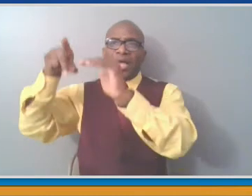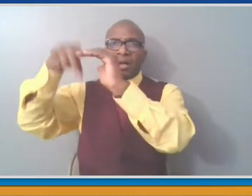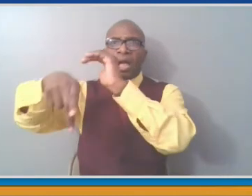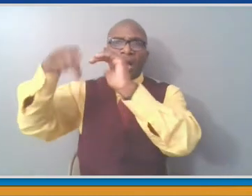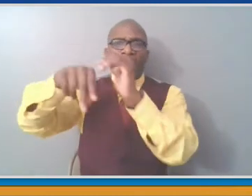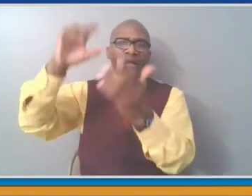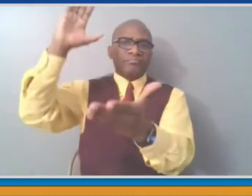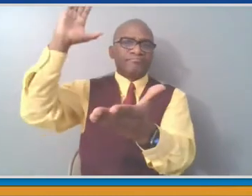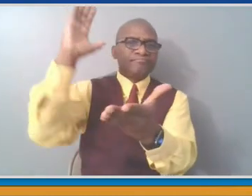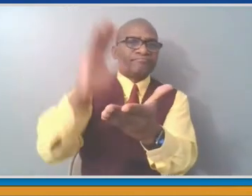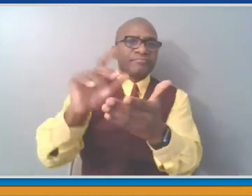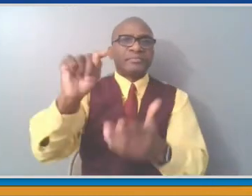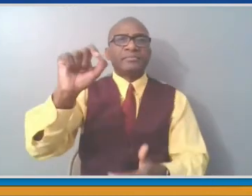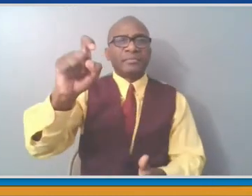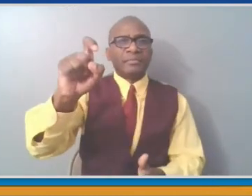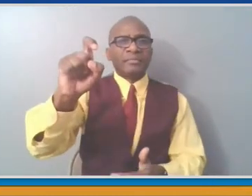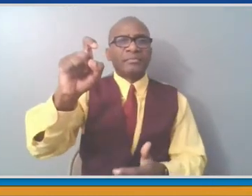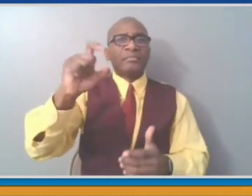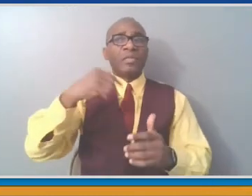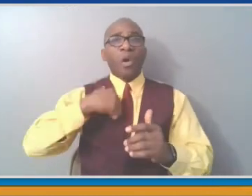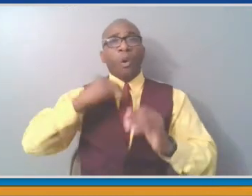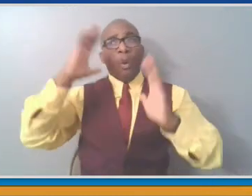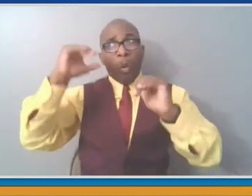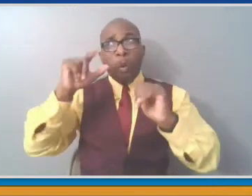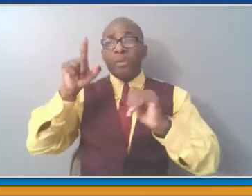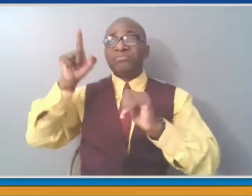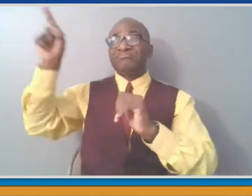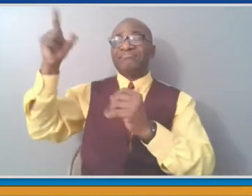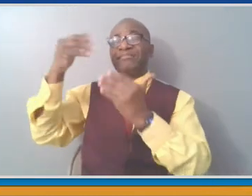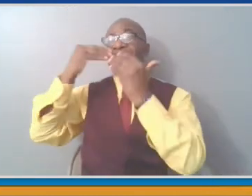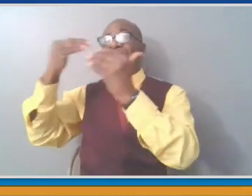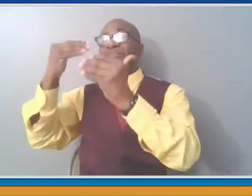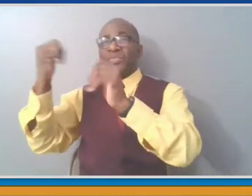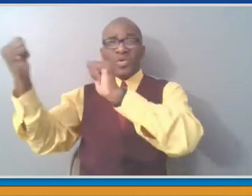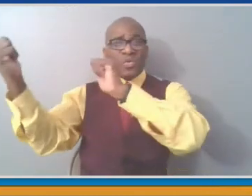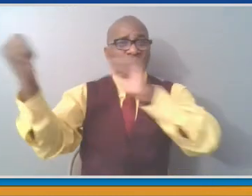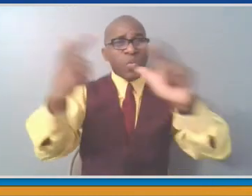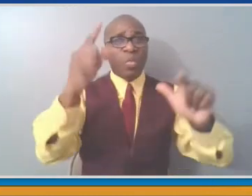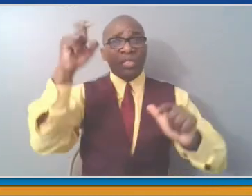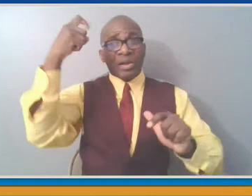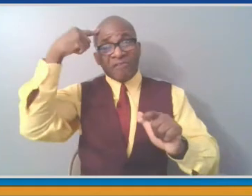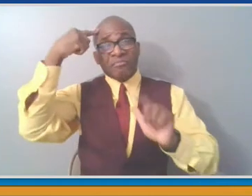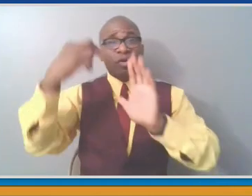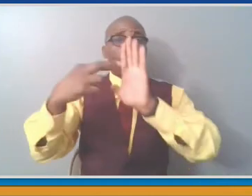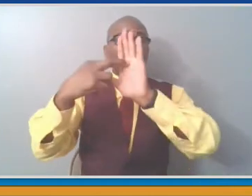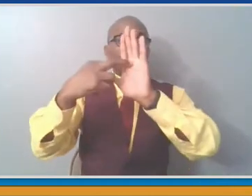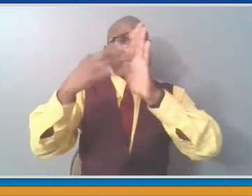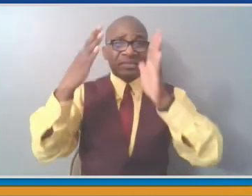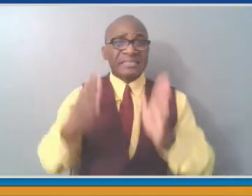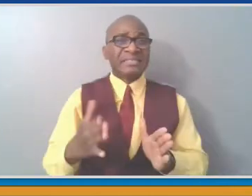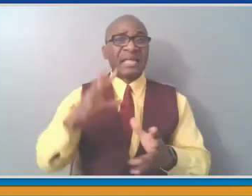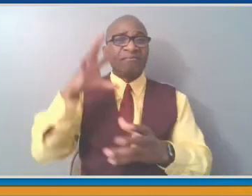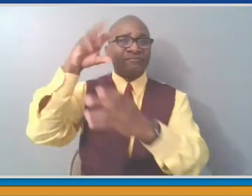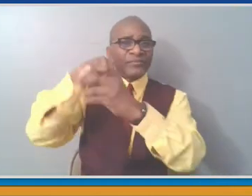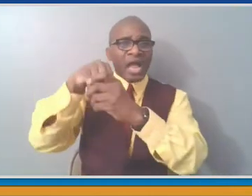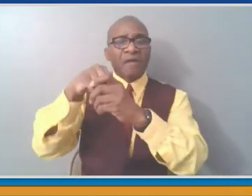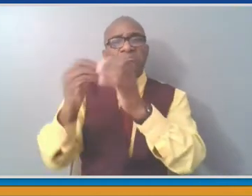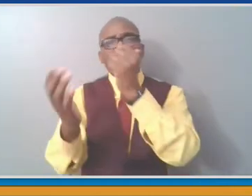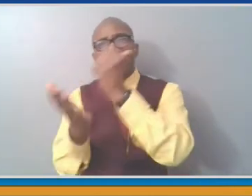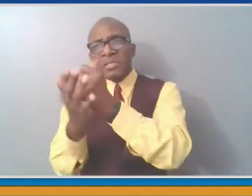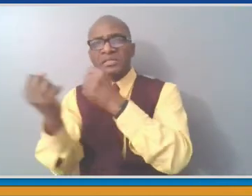I participated in a couple of press conferences. I think there will be more as various individuals around the area want to point that out.